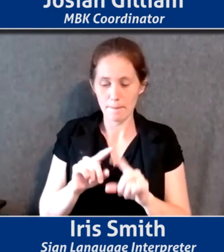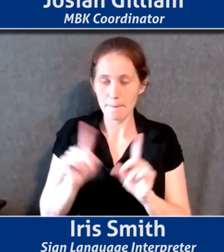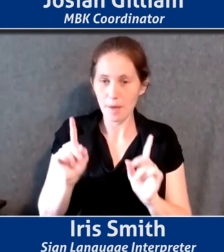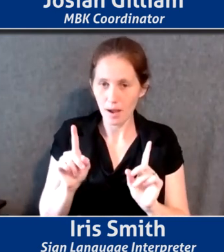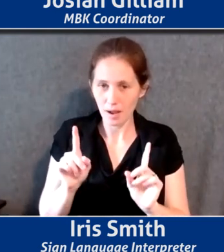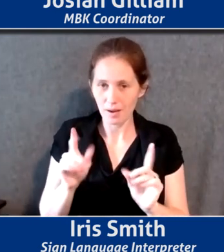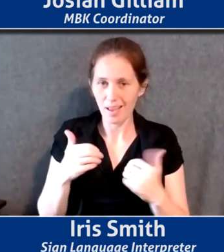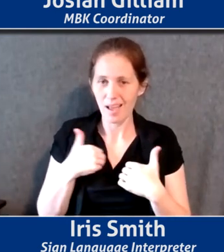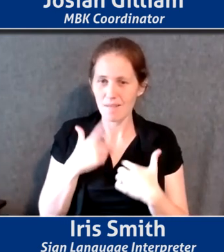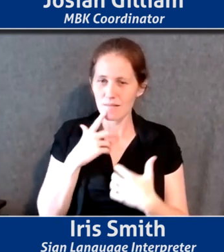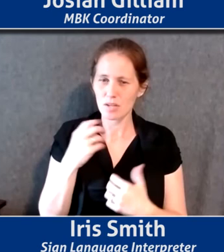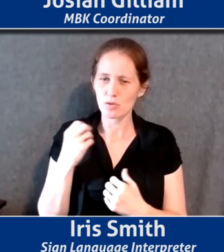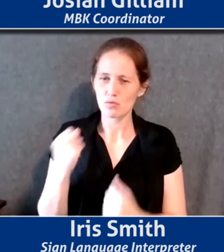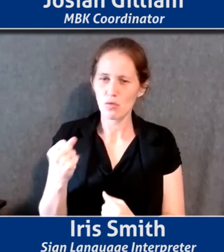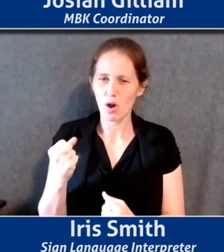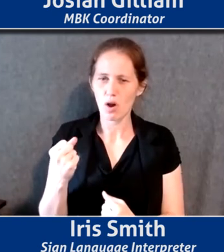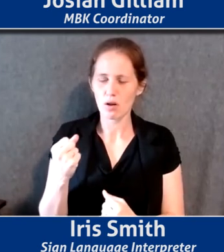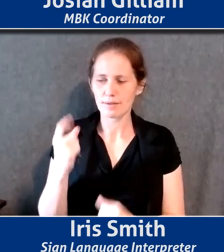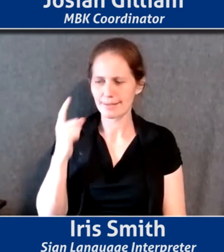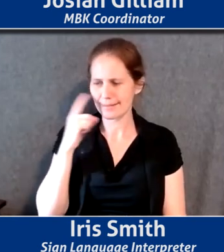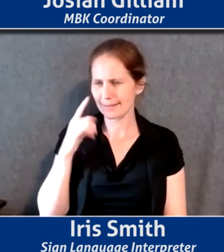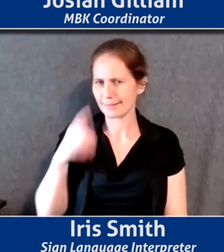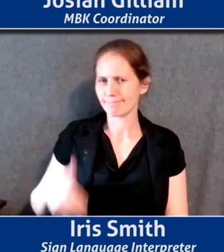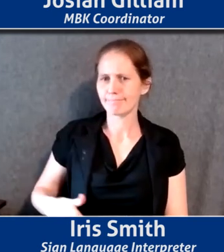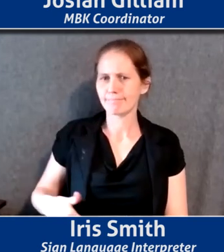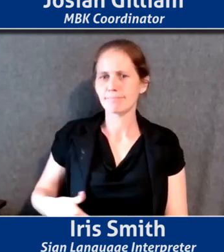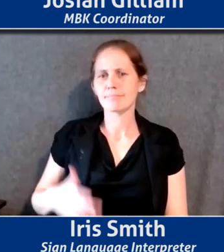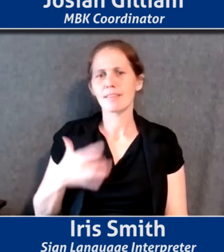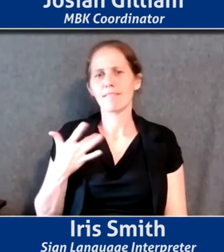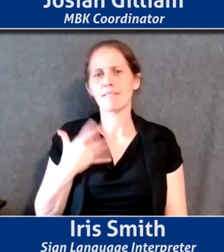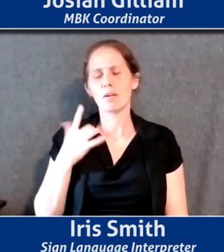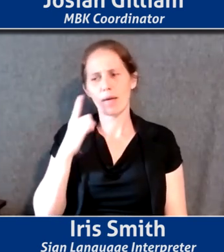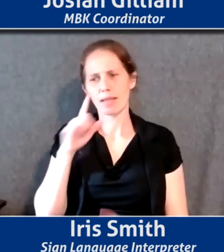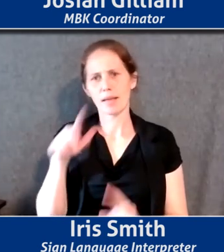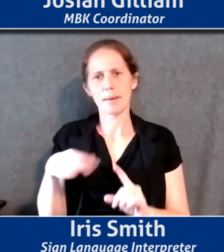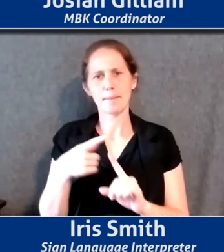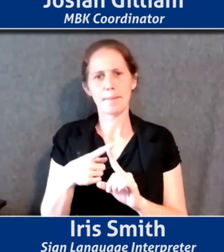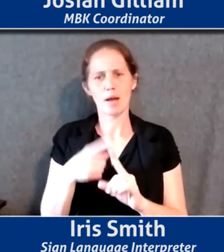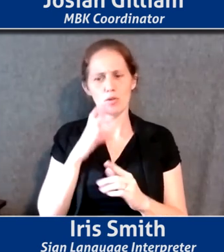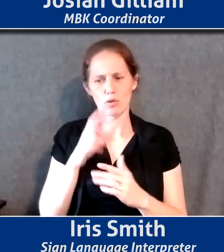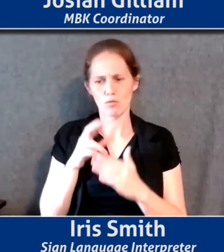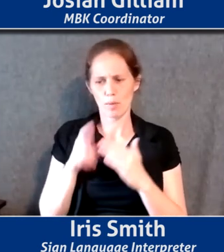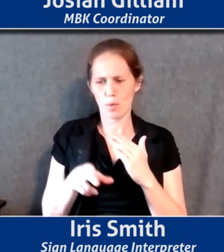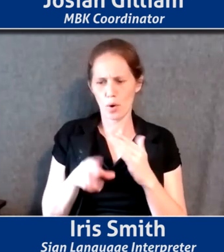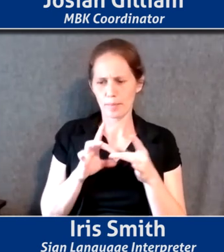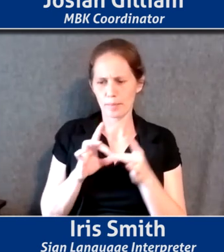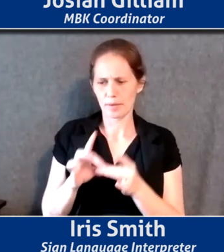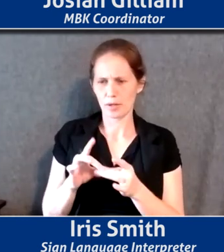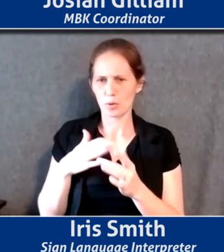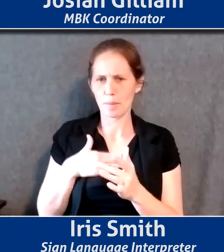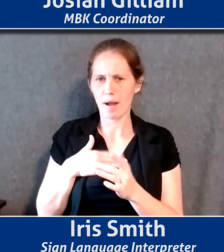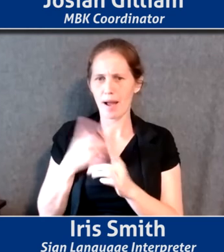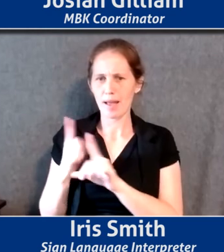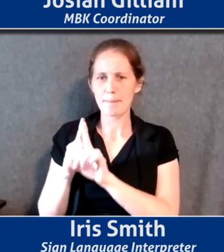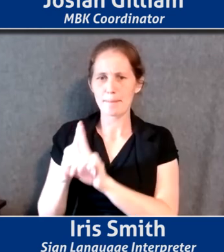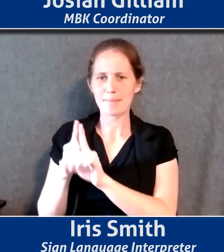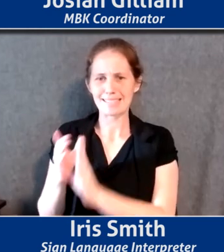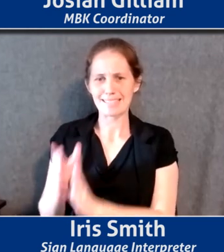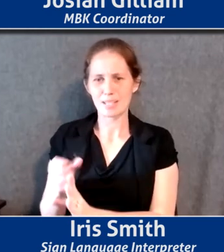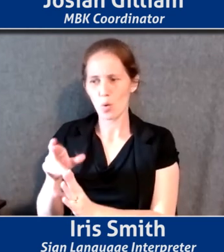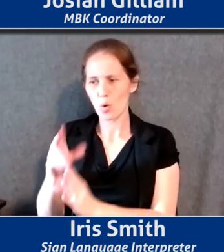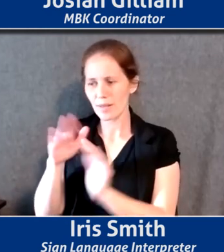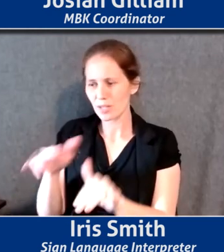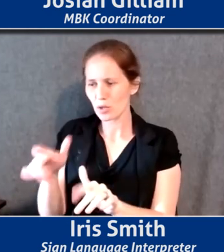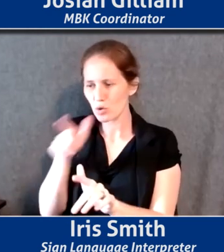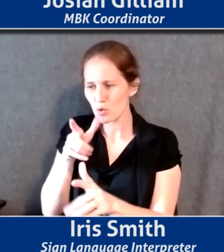there's a very strong, uh, sense that I feel when I, when I think about what that report means to my mentees or to the, to the children that I work